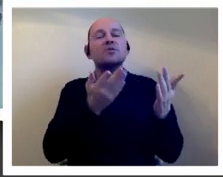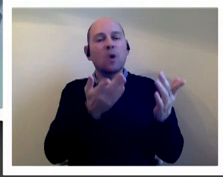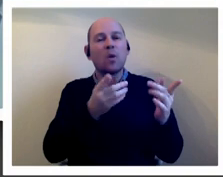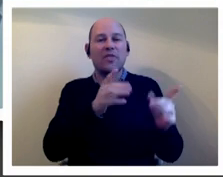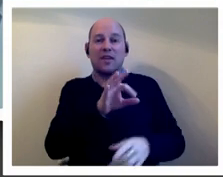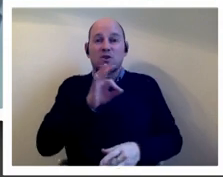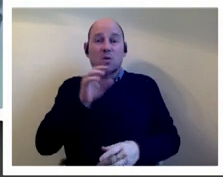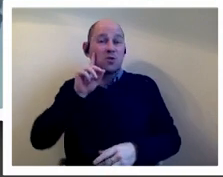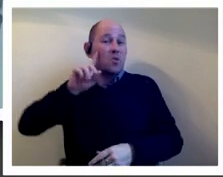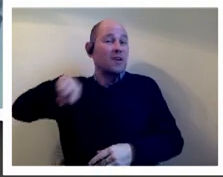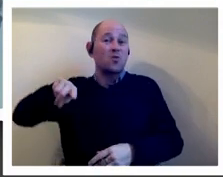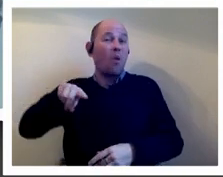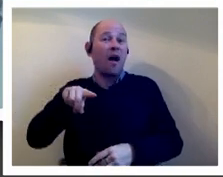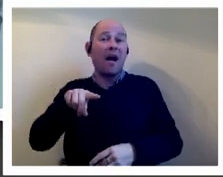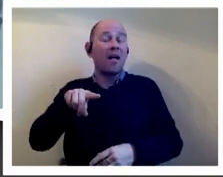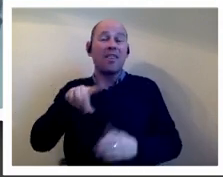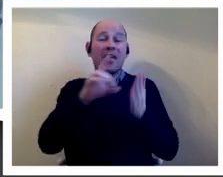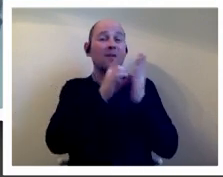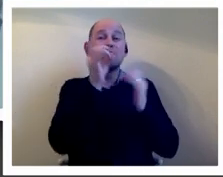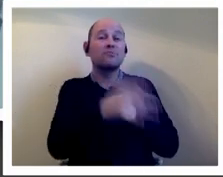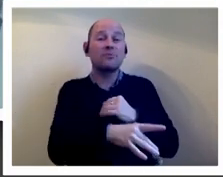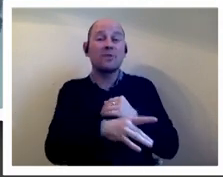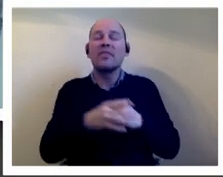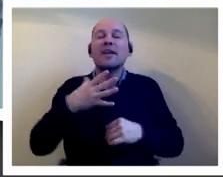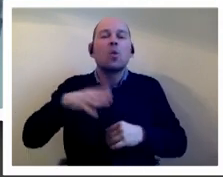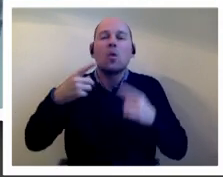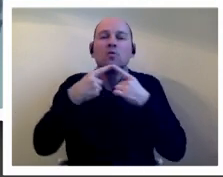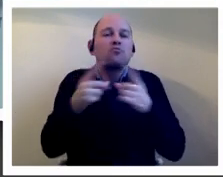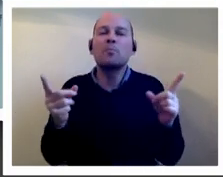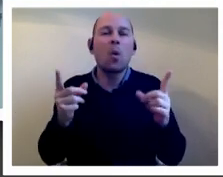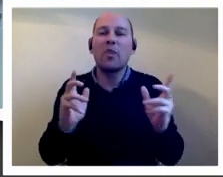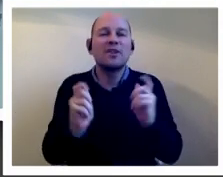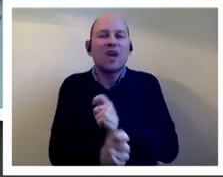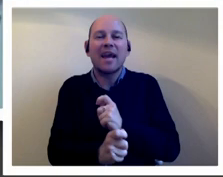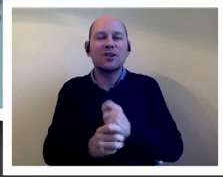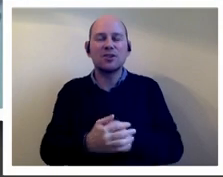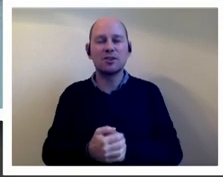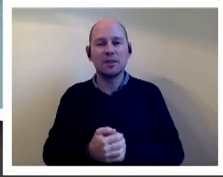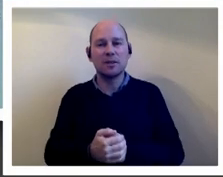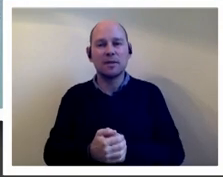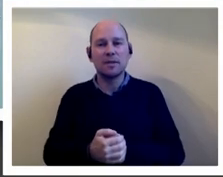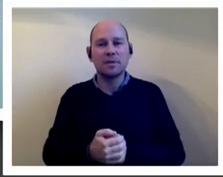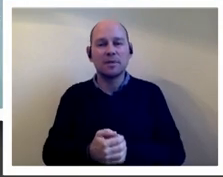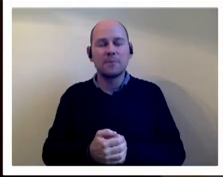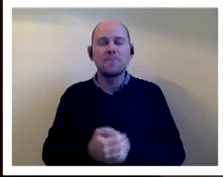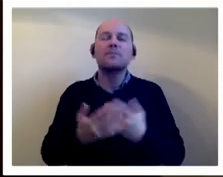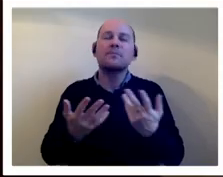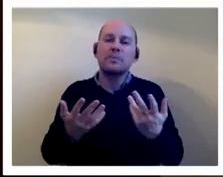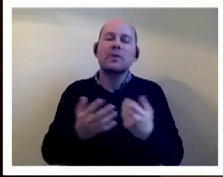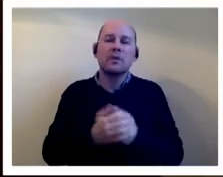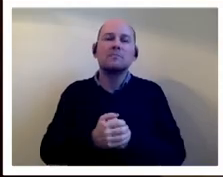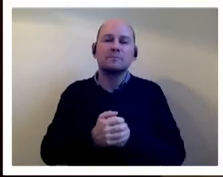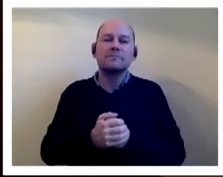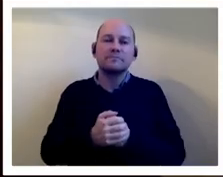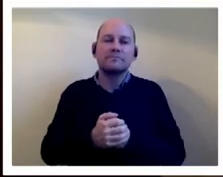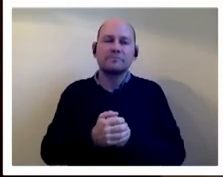it i think um you know rather than than reporting that the change was happening um it was you know it was it was it